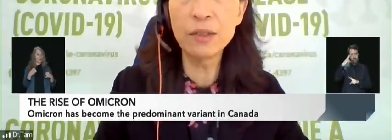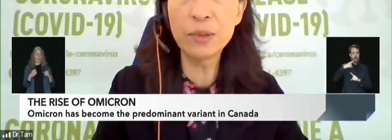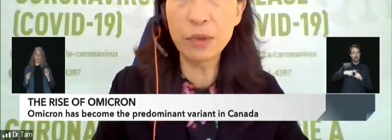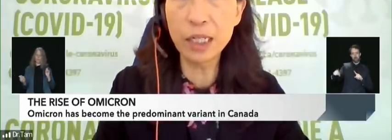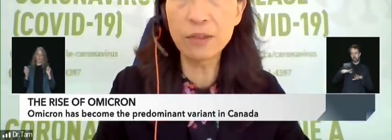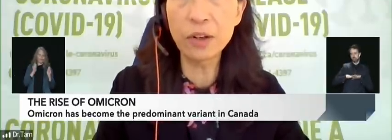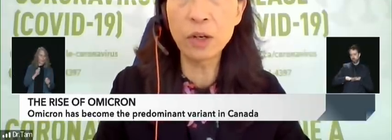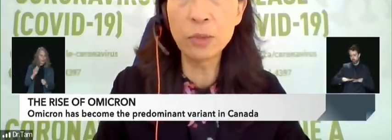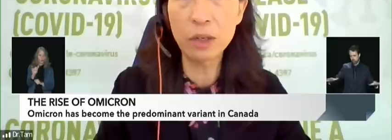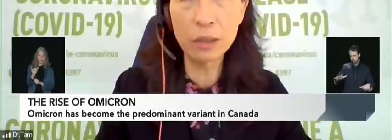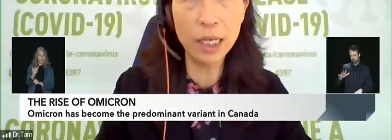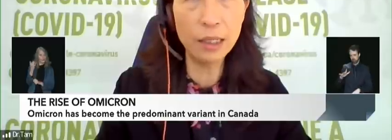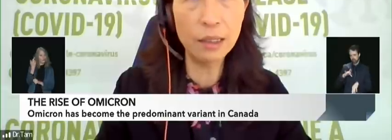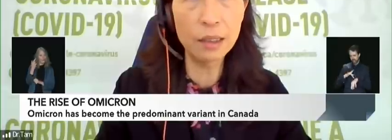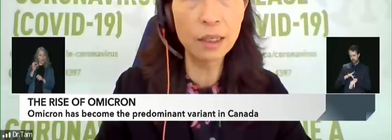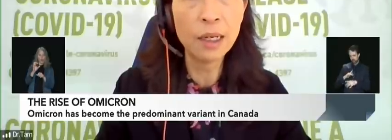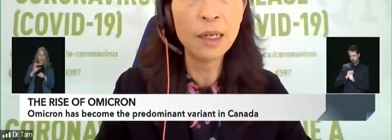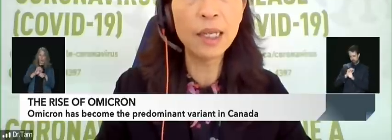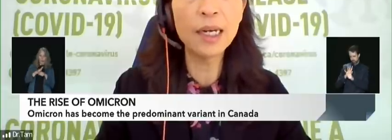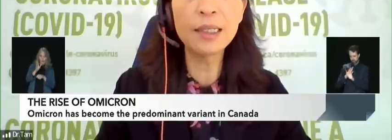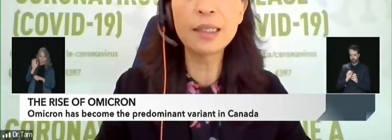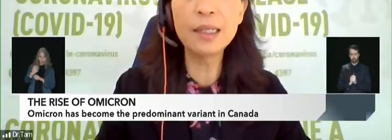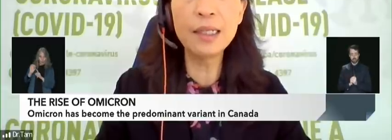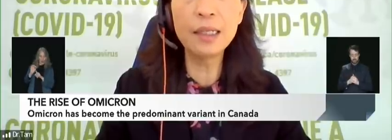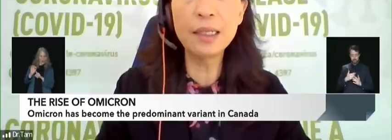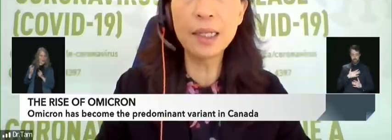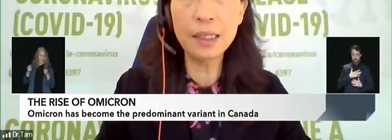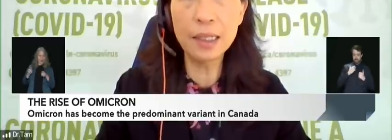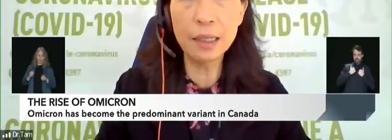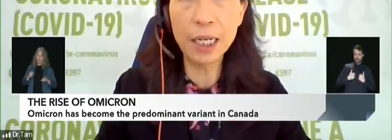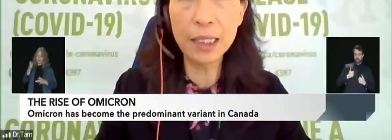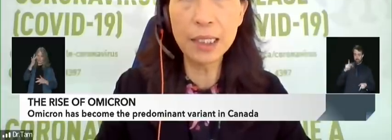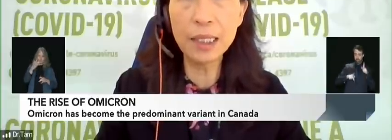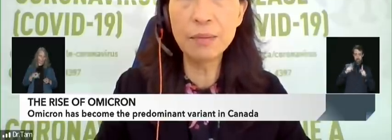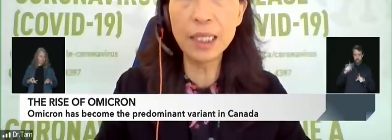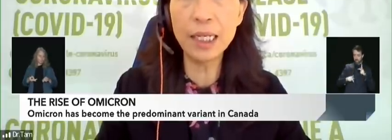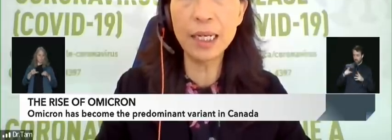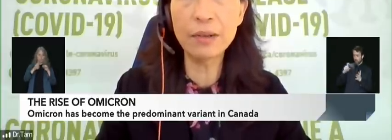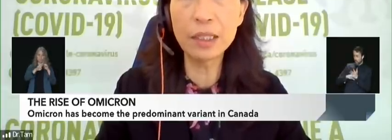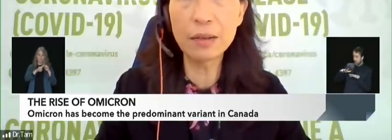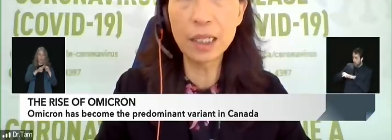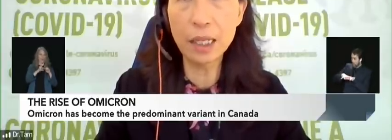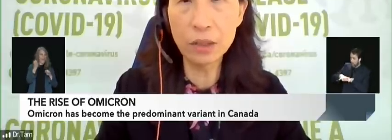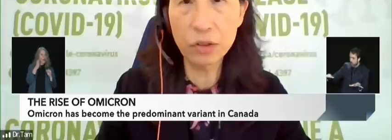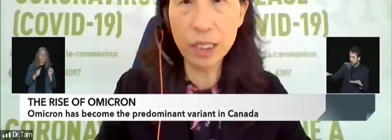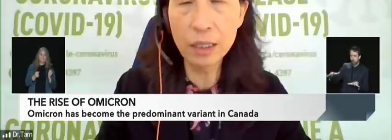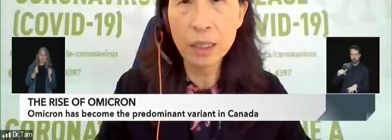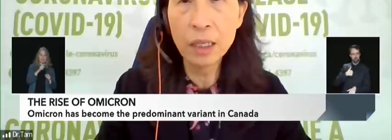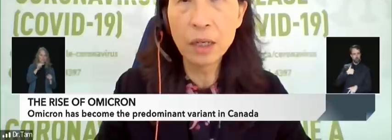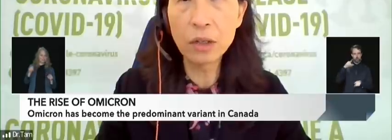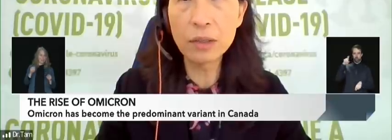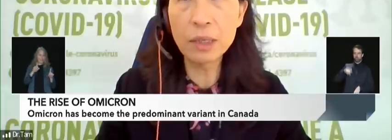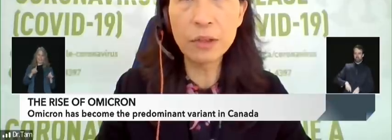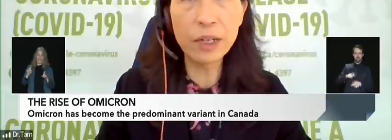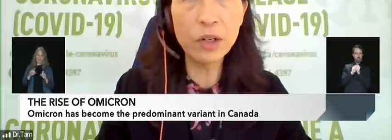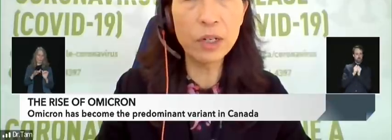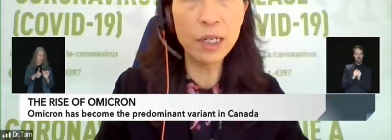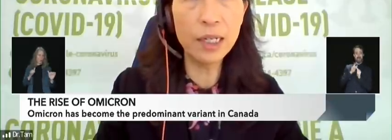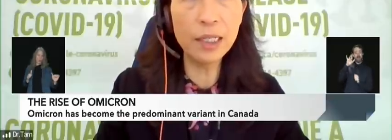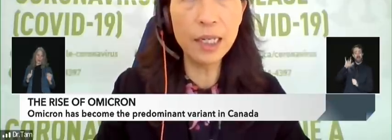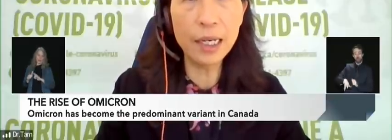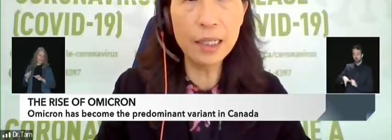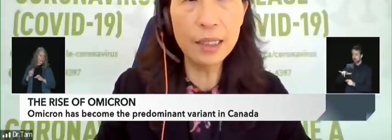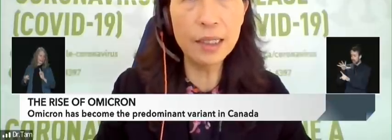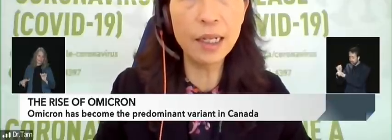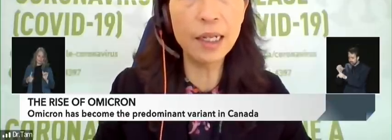the explosive spread of Omicron cases that has exceeded the testing capacity in many areas of the country. Although some of our